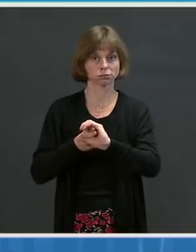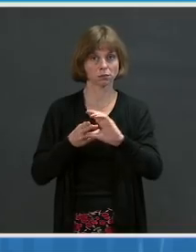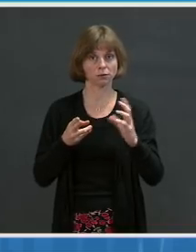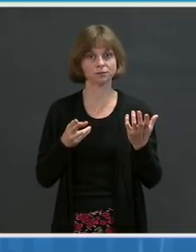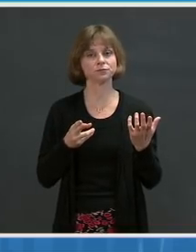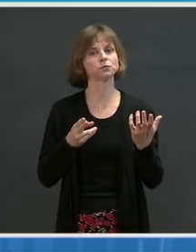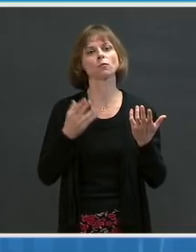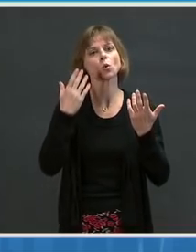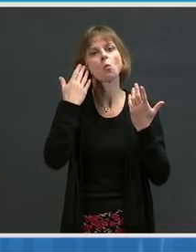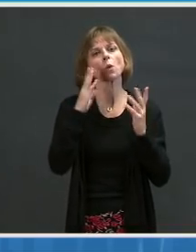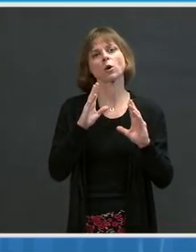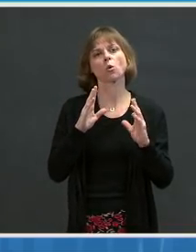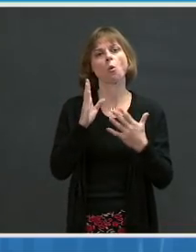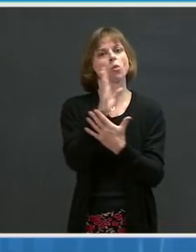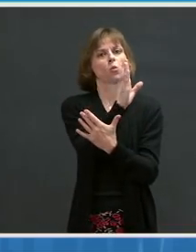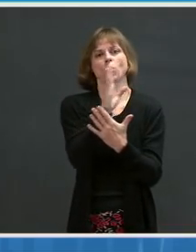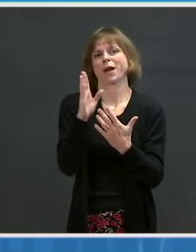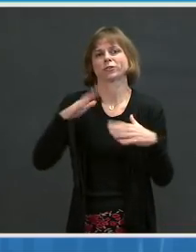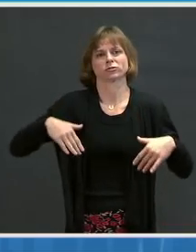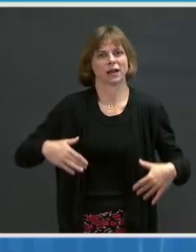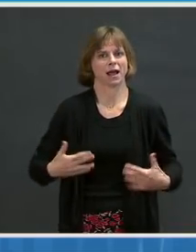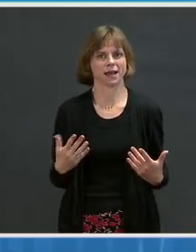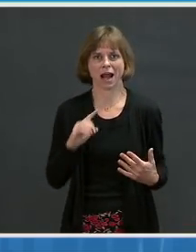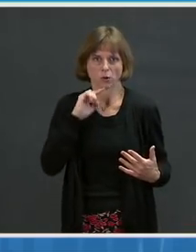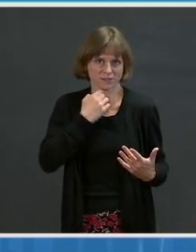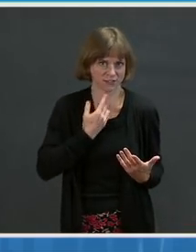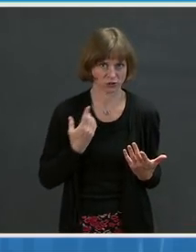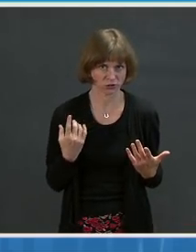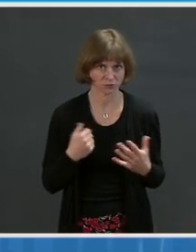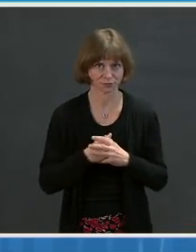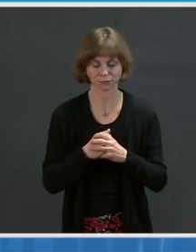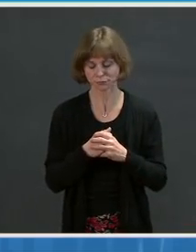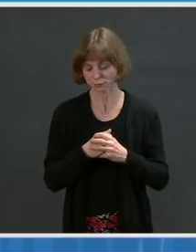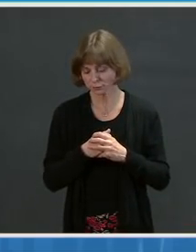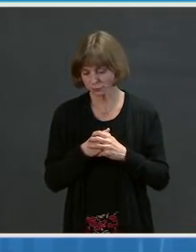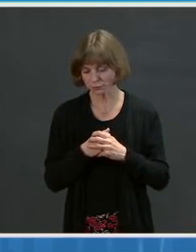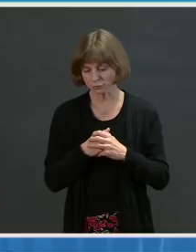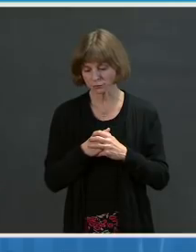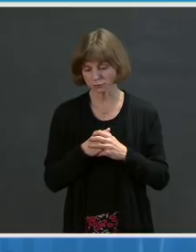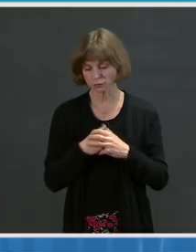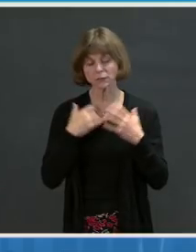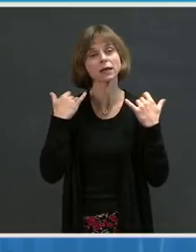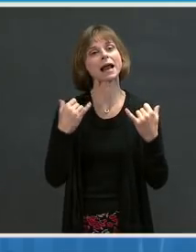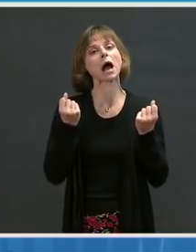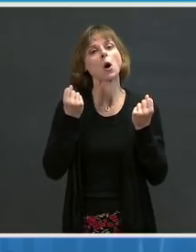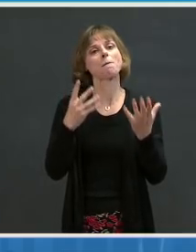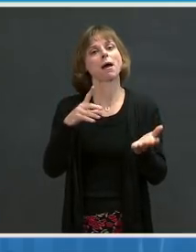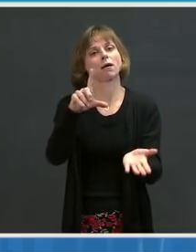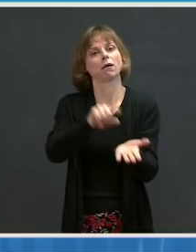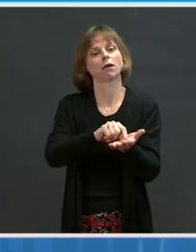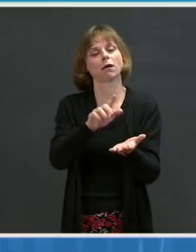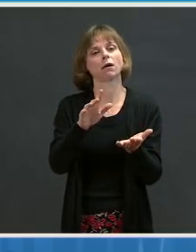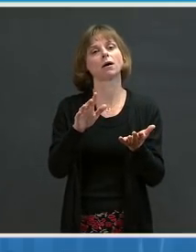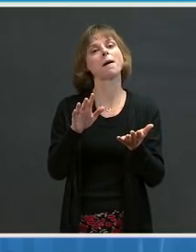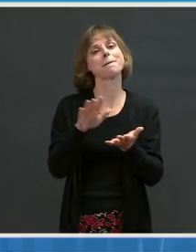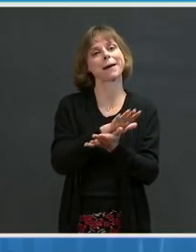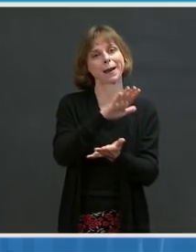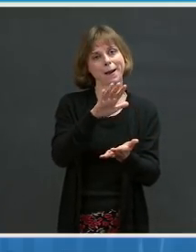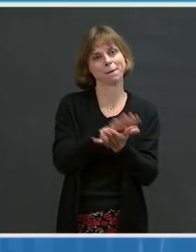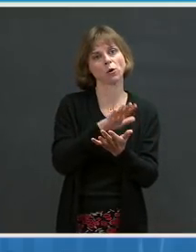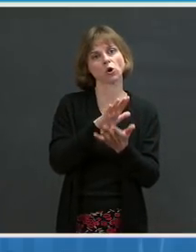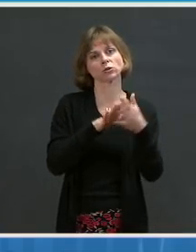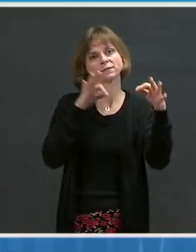not yet fully known. Next. There have been a number of papers that have described in some detail large